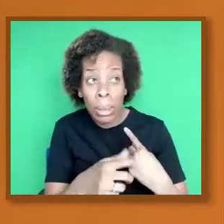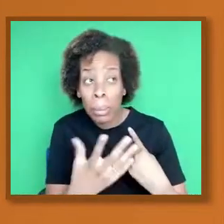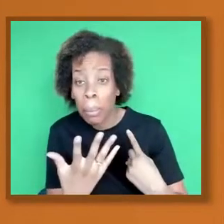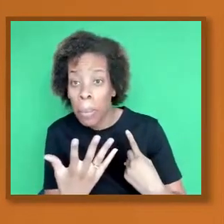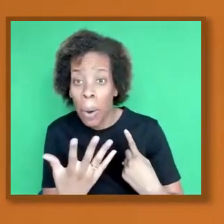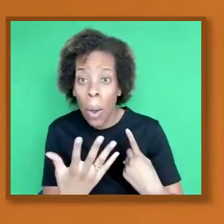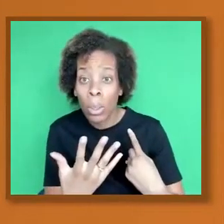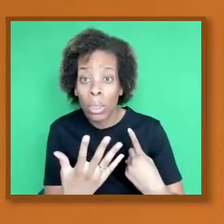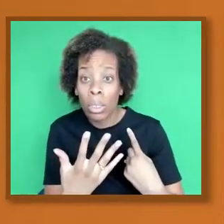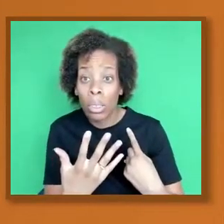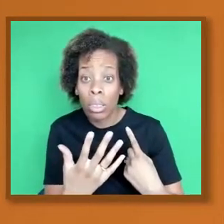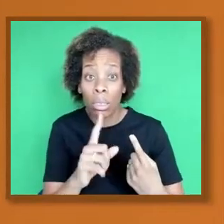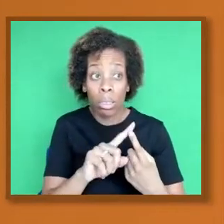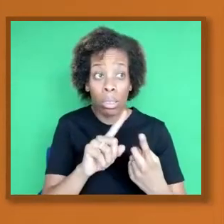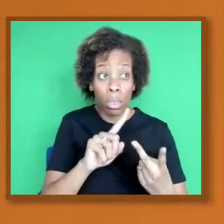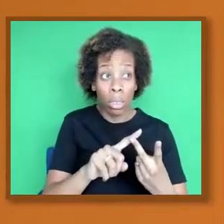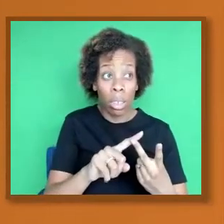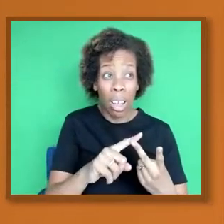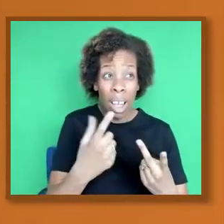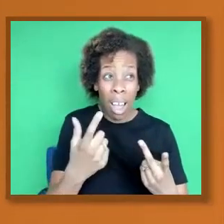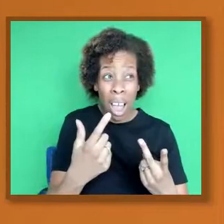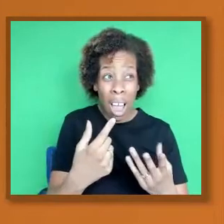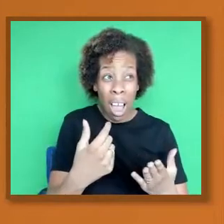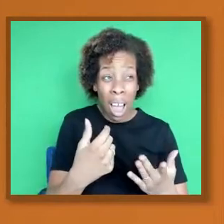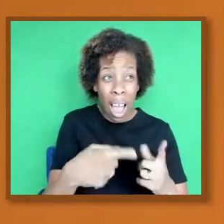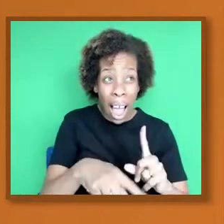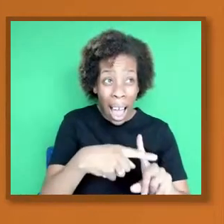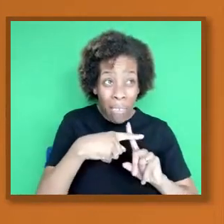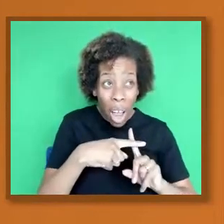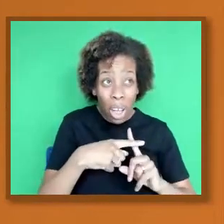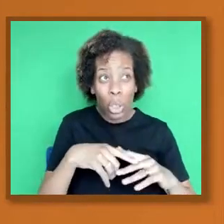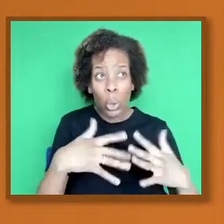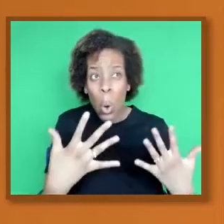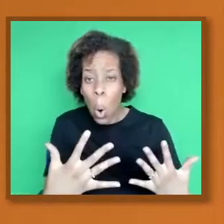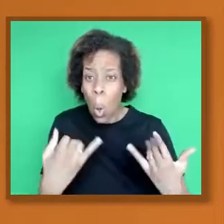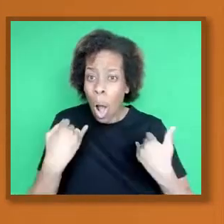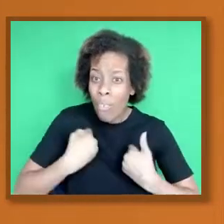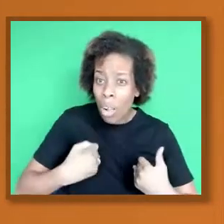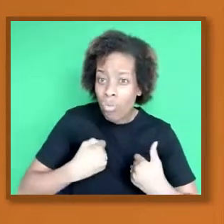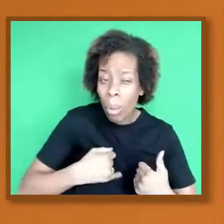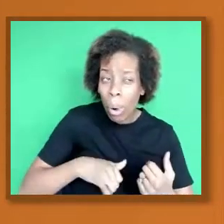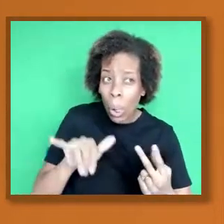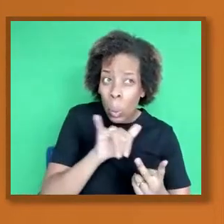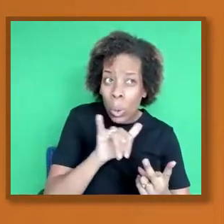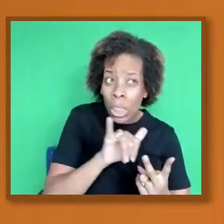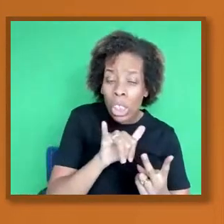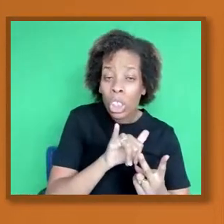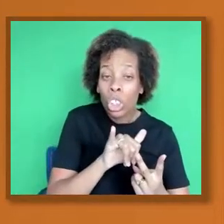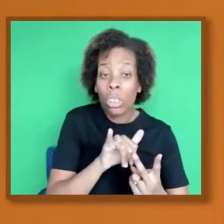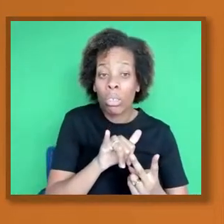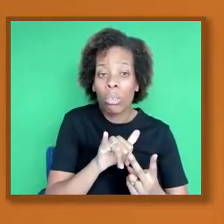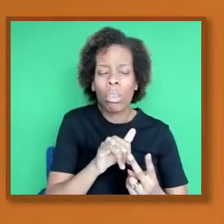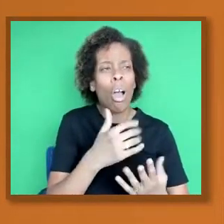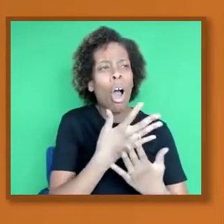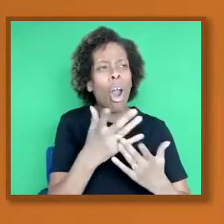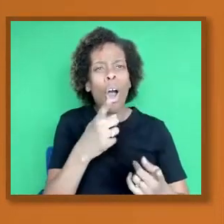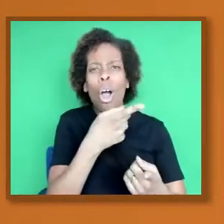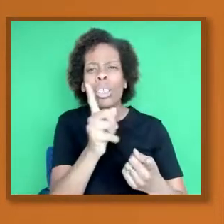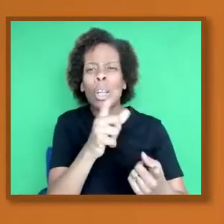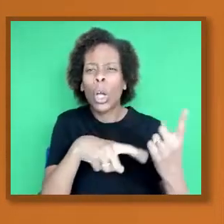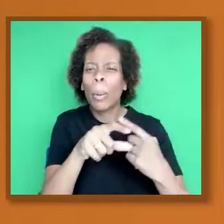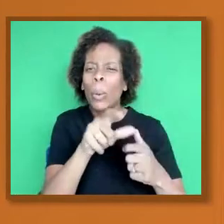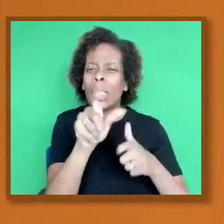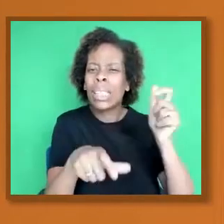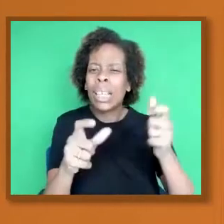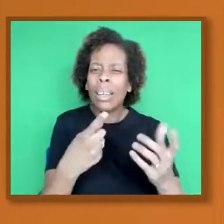as well as make us more vulnerable. A lot of people have said, you know, that our survival is